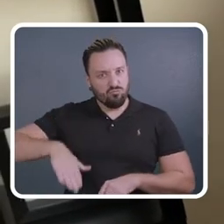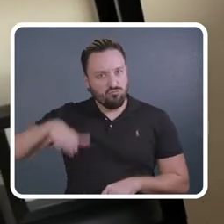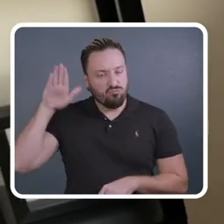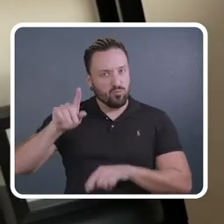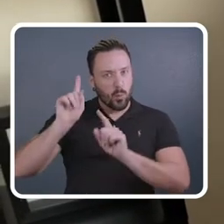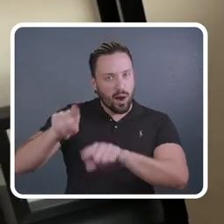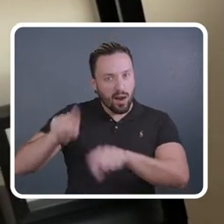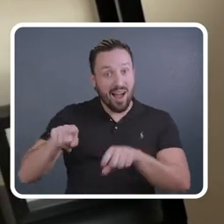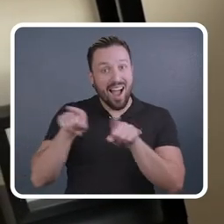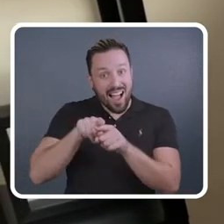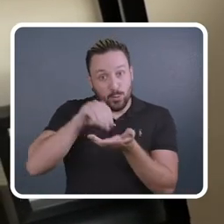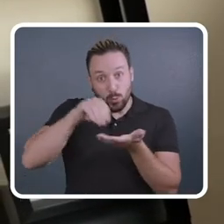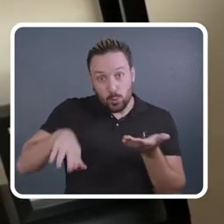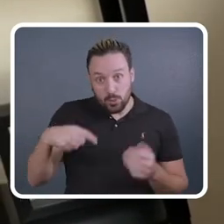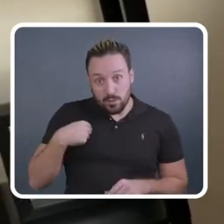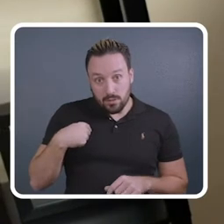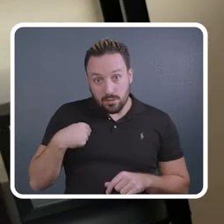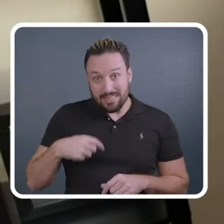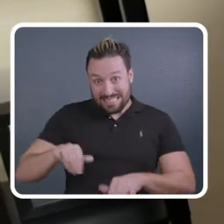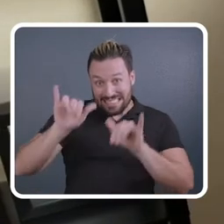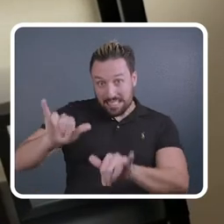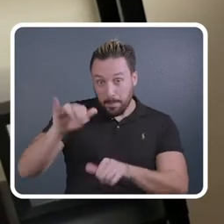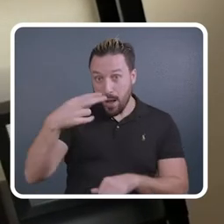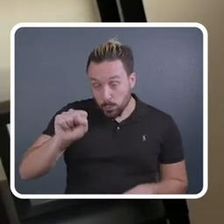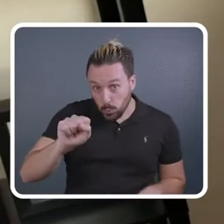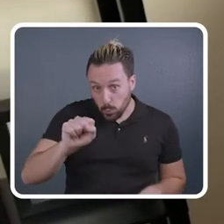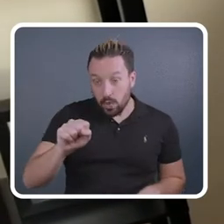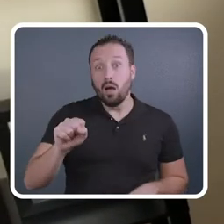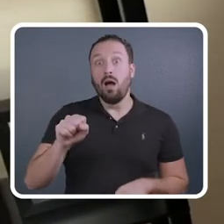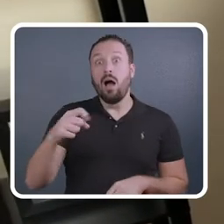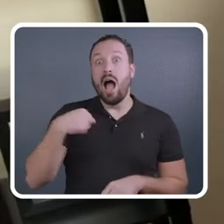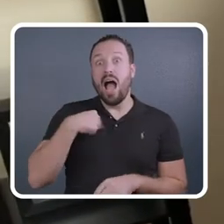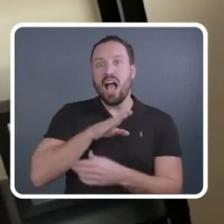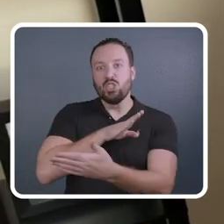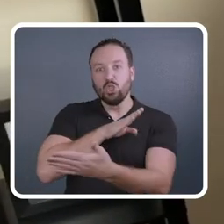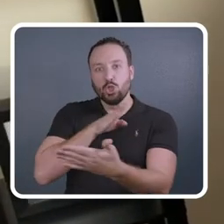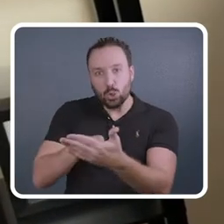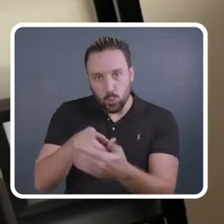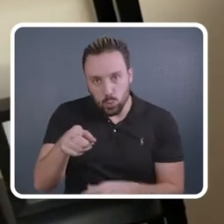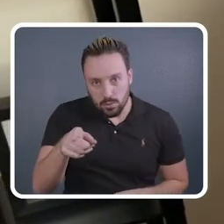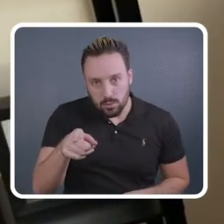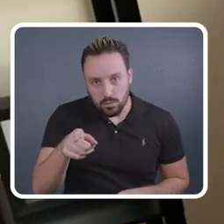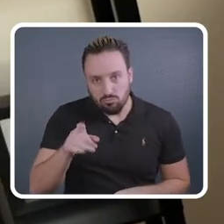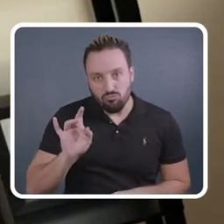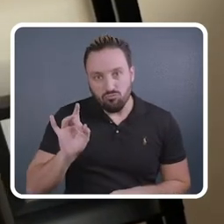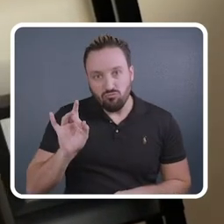to as a student and the same high school that as a student I sued.